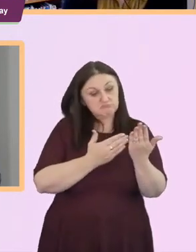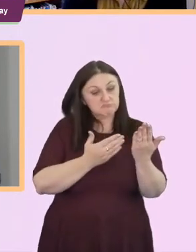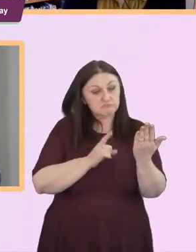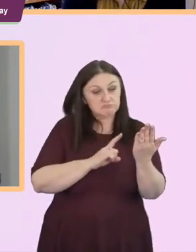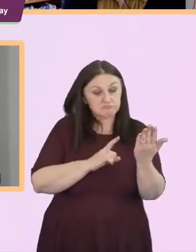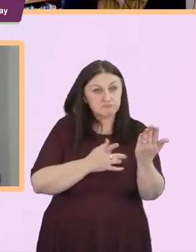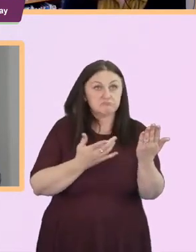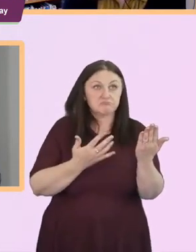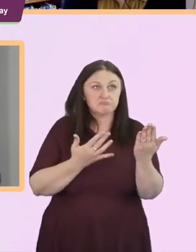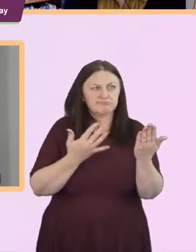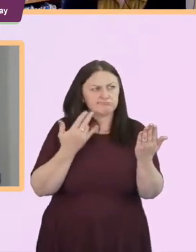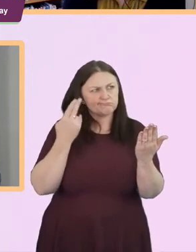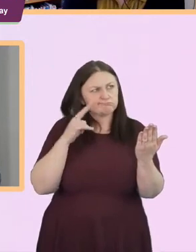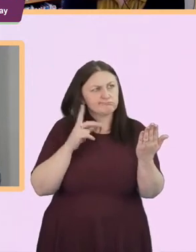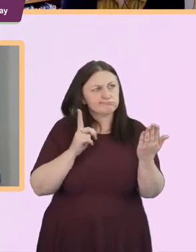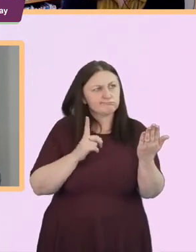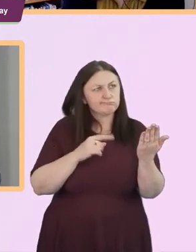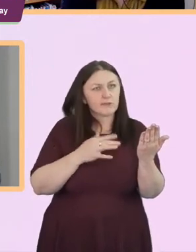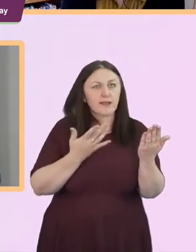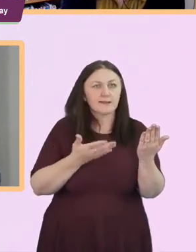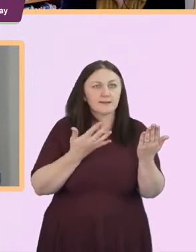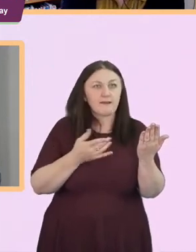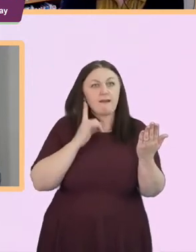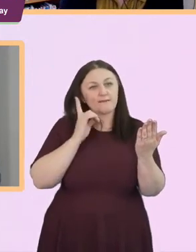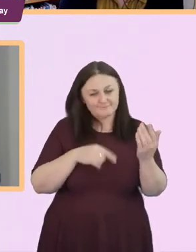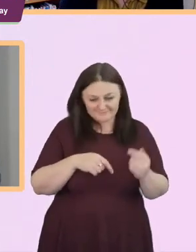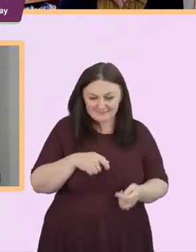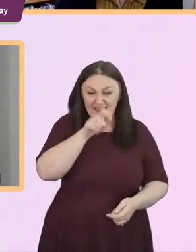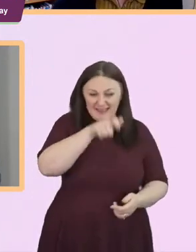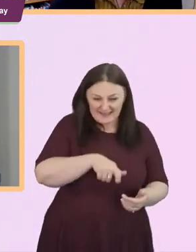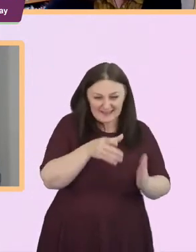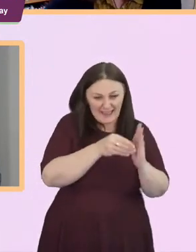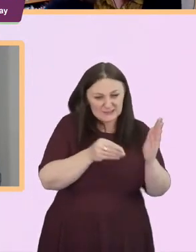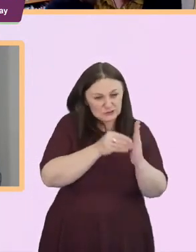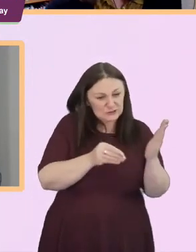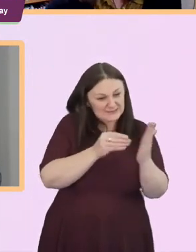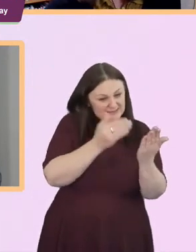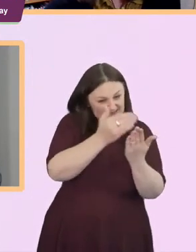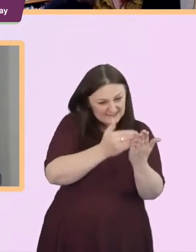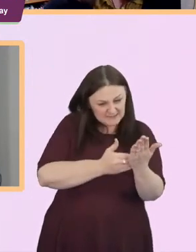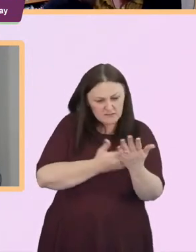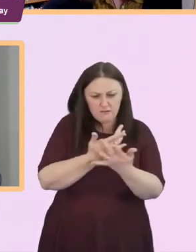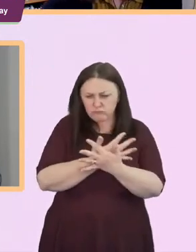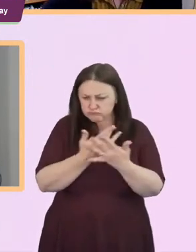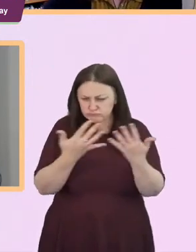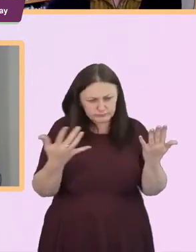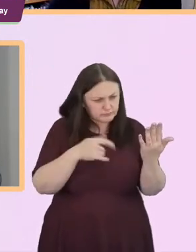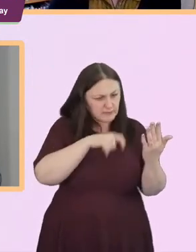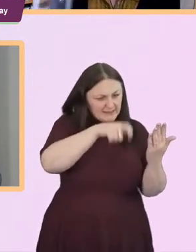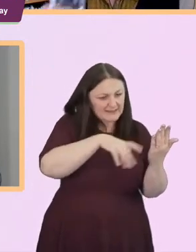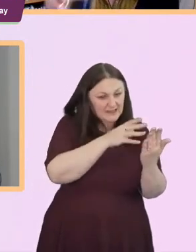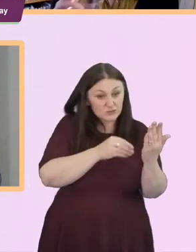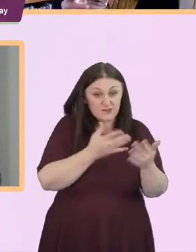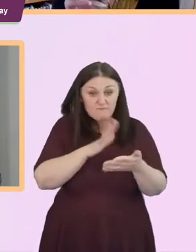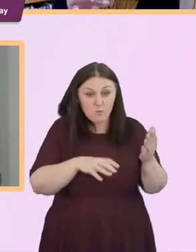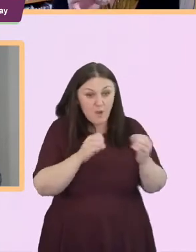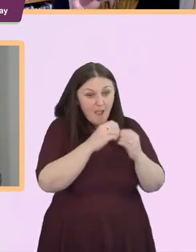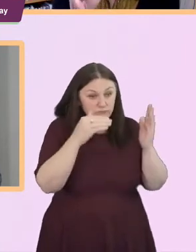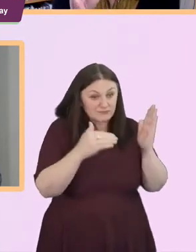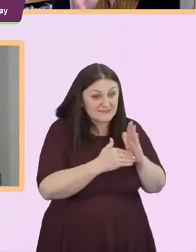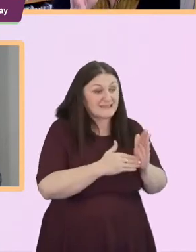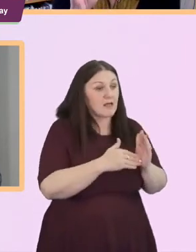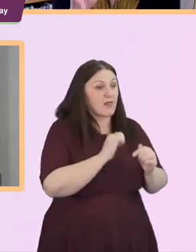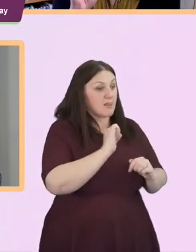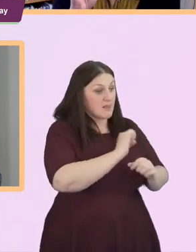what do you call them ah case studies sorry uh a whole load of case studies from brazil churches in